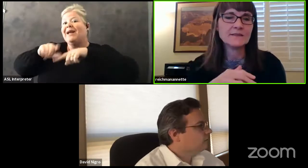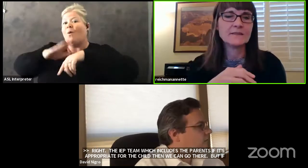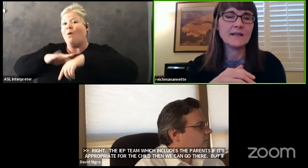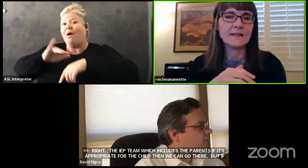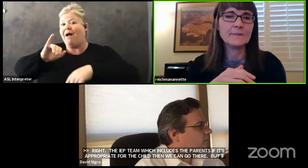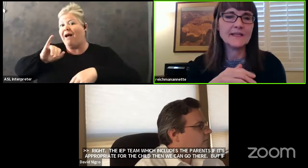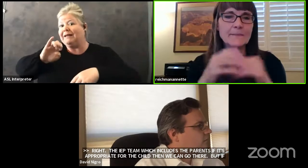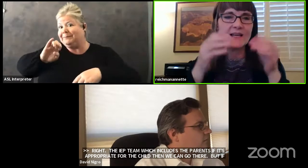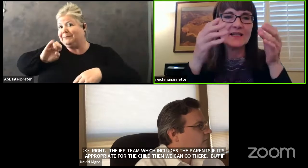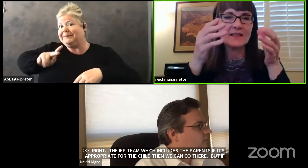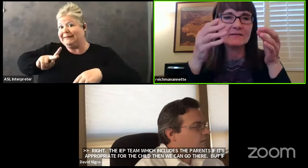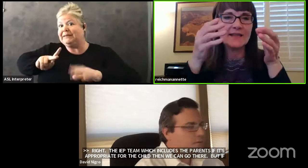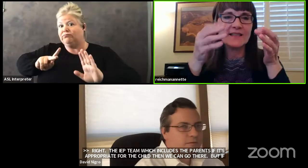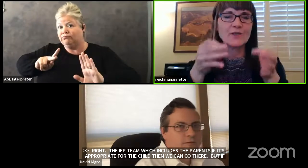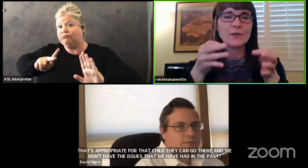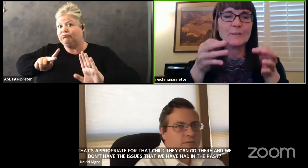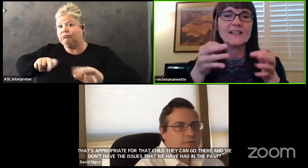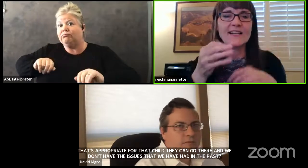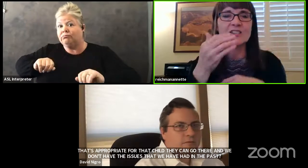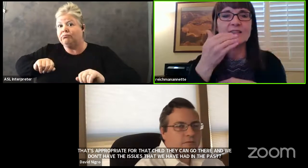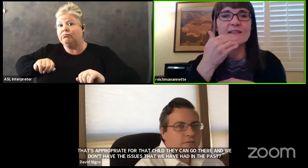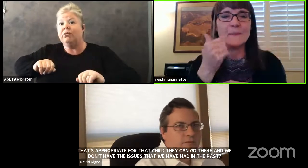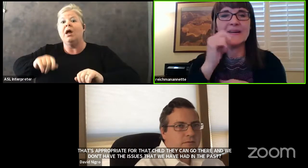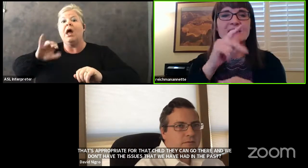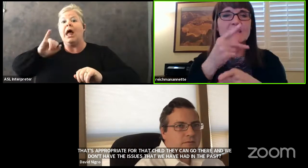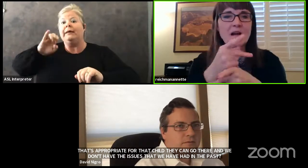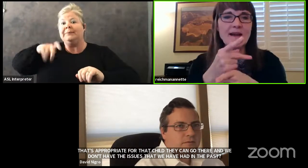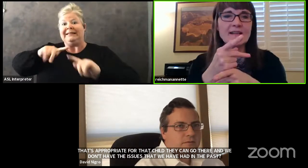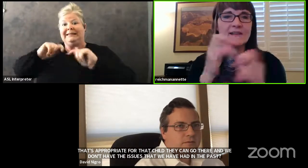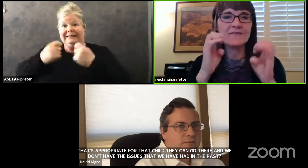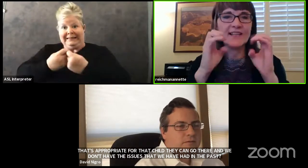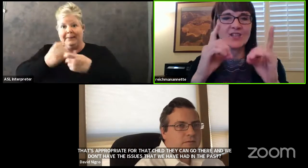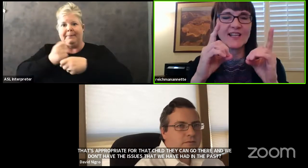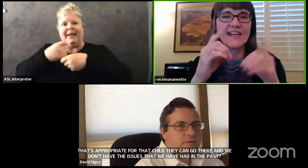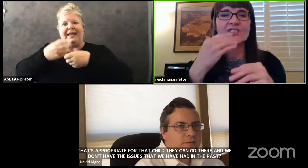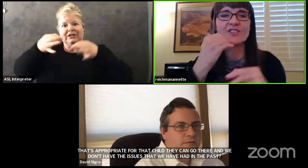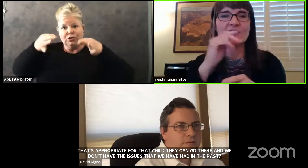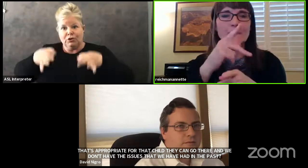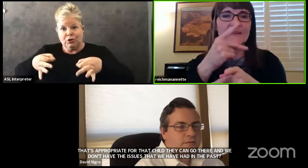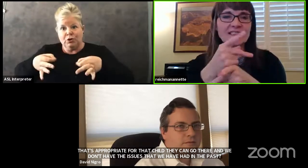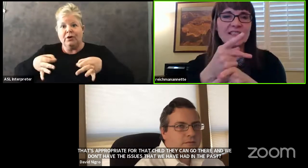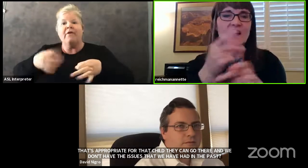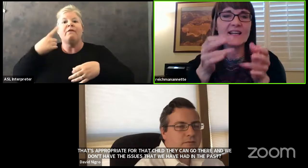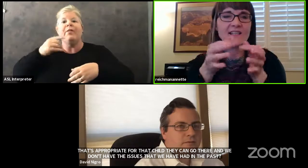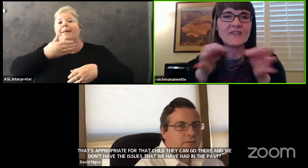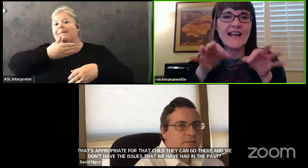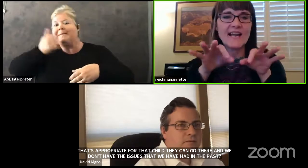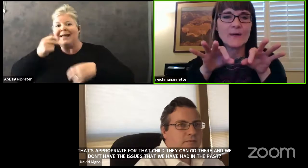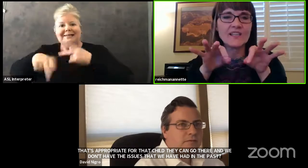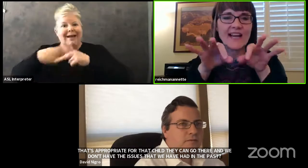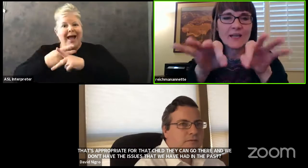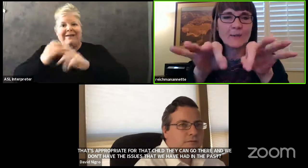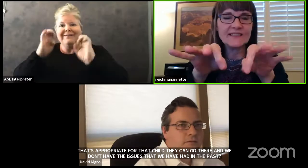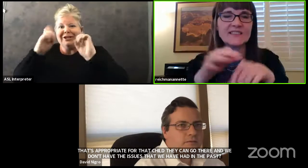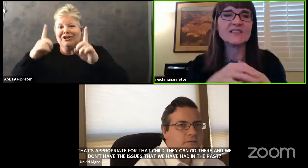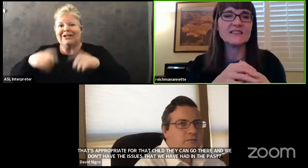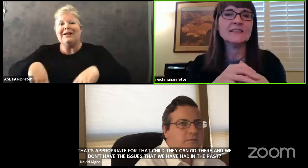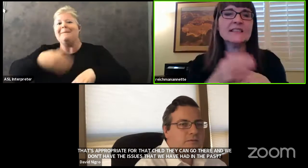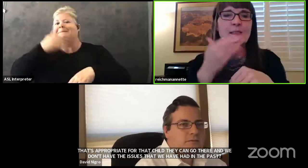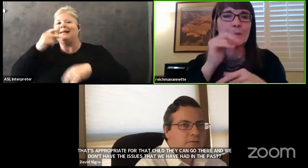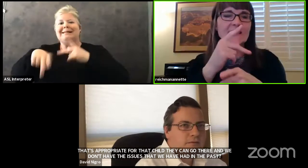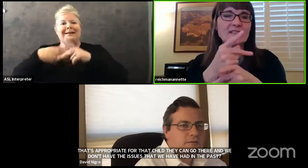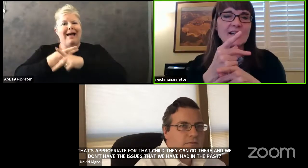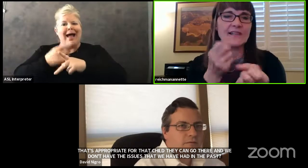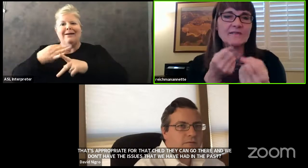in making a determination, the best kind of education, the best kind of language acquisition,